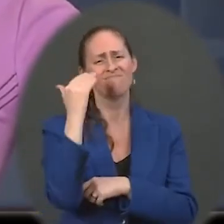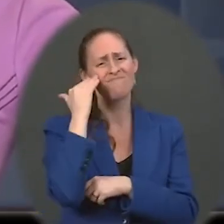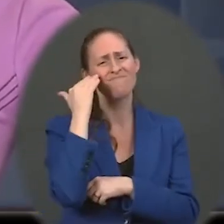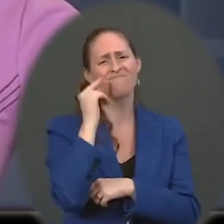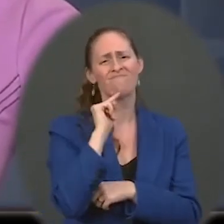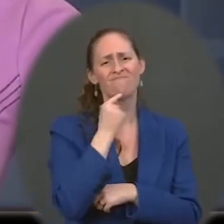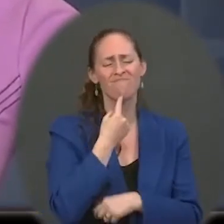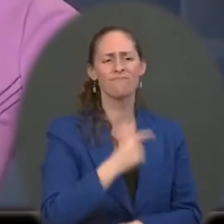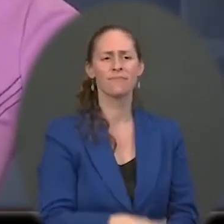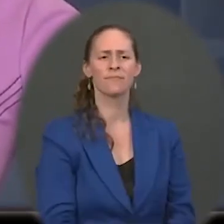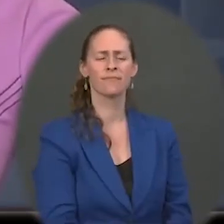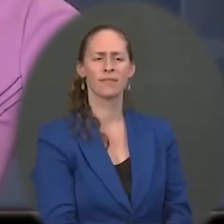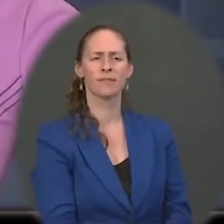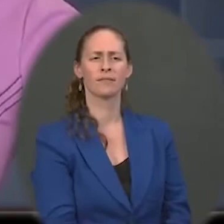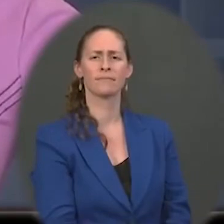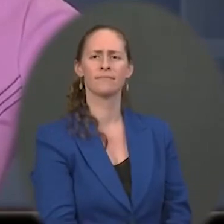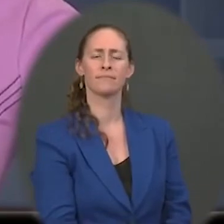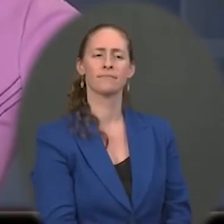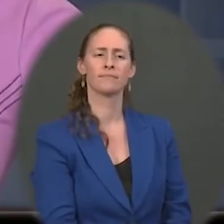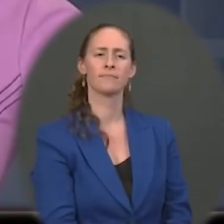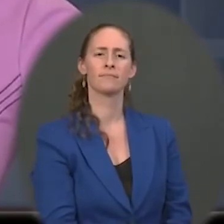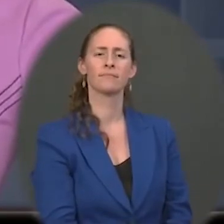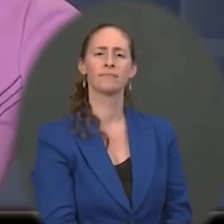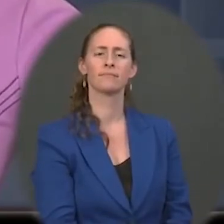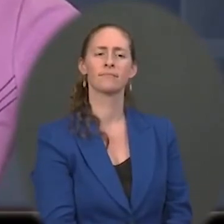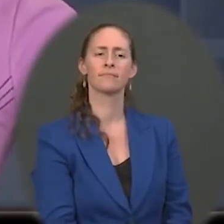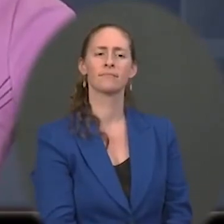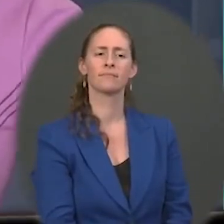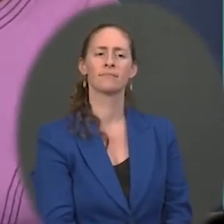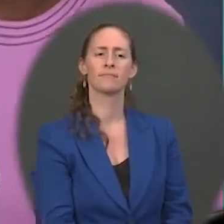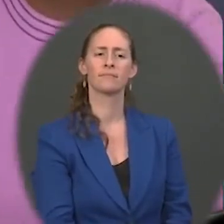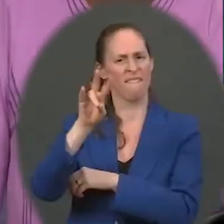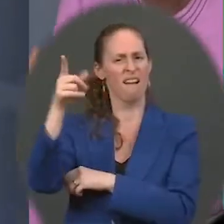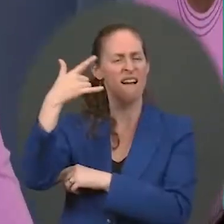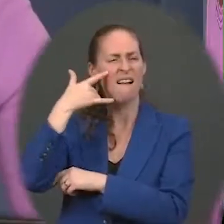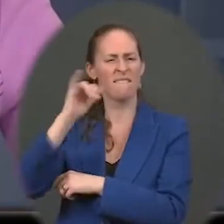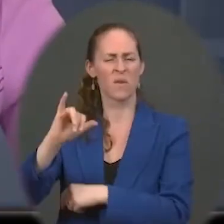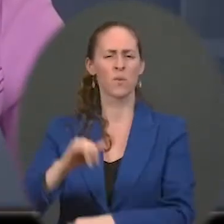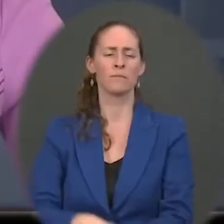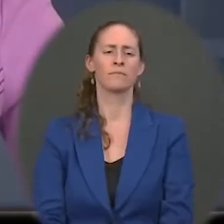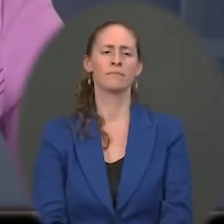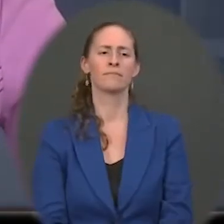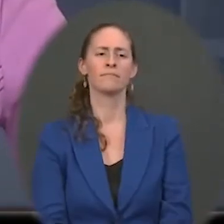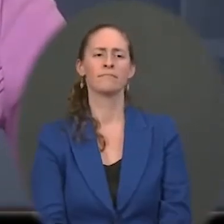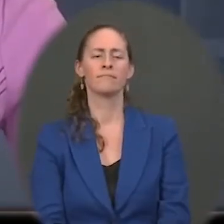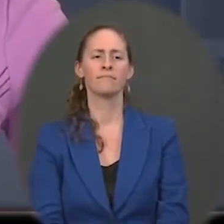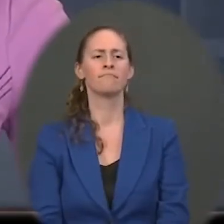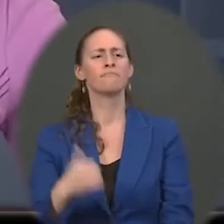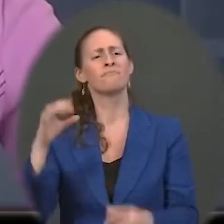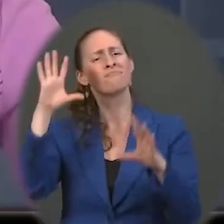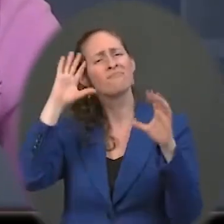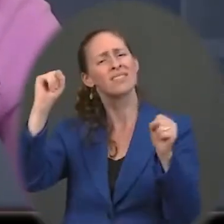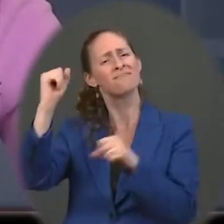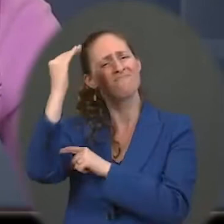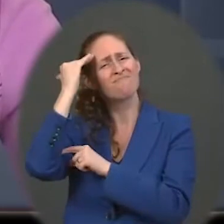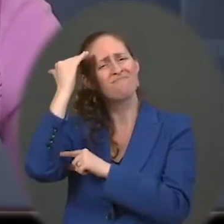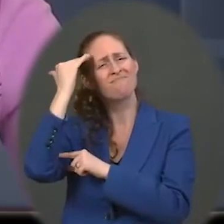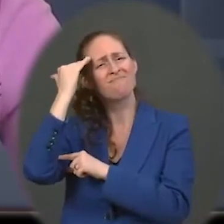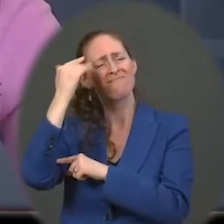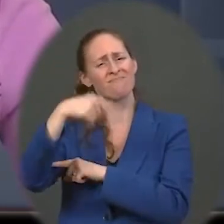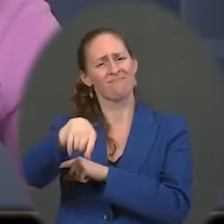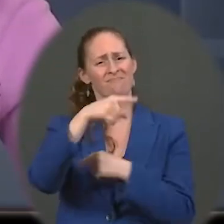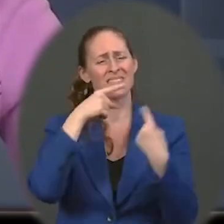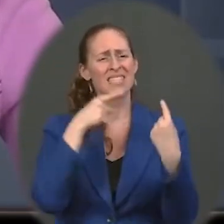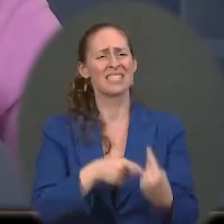you know, the, when we learn about the global supply chain as well, he understands, he understands the squeeze that people are feeling,